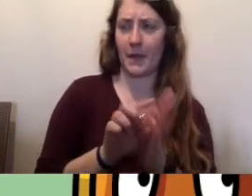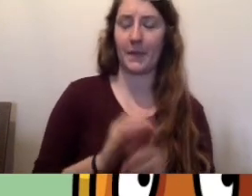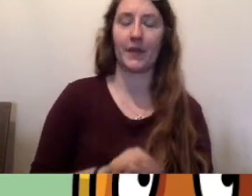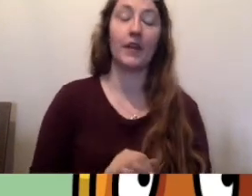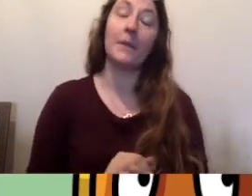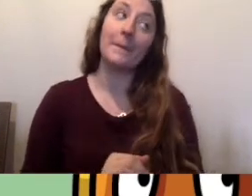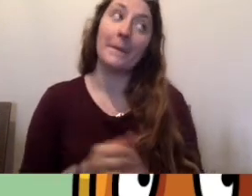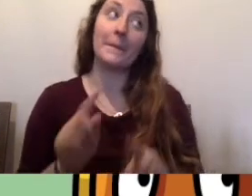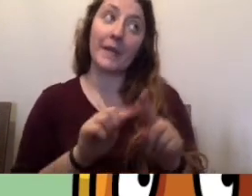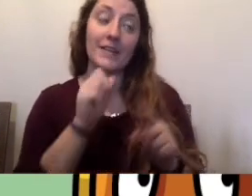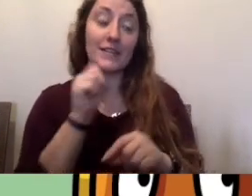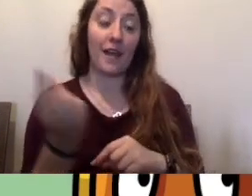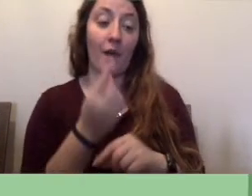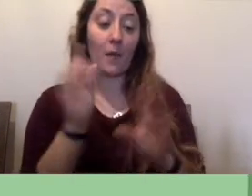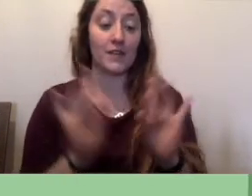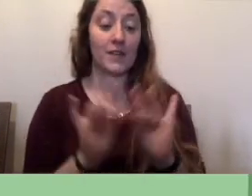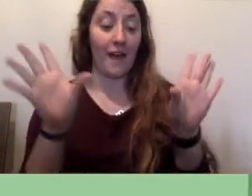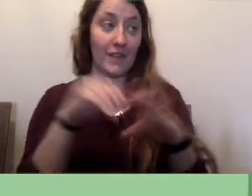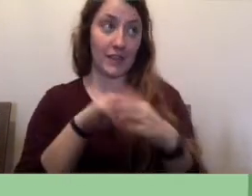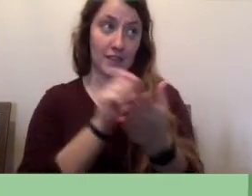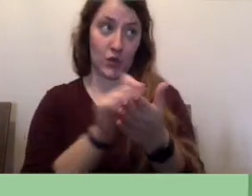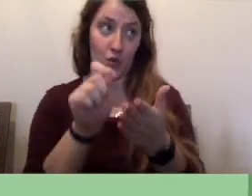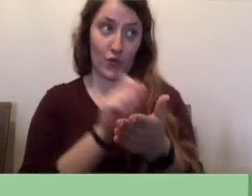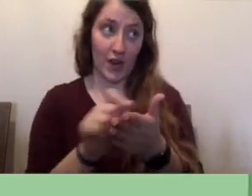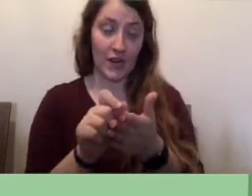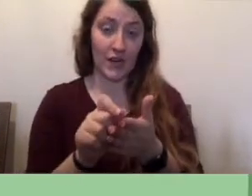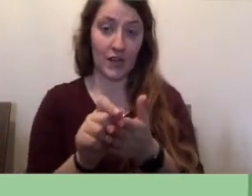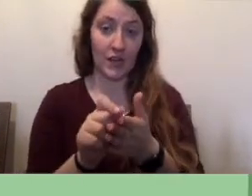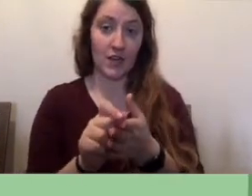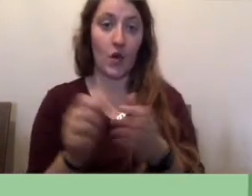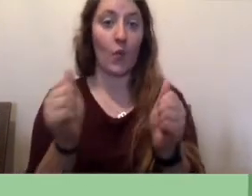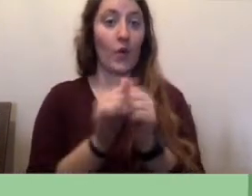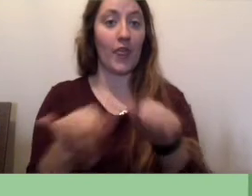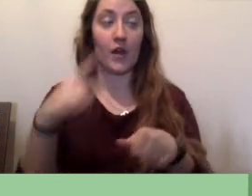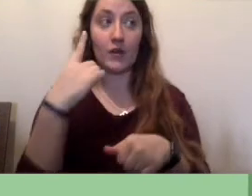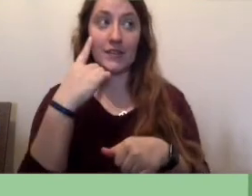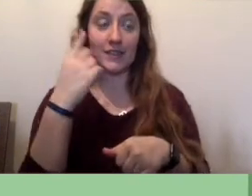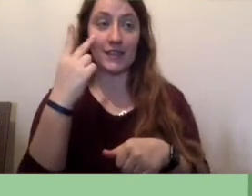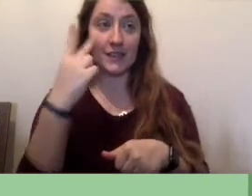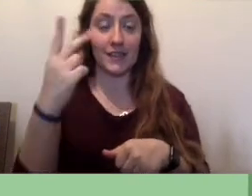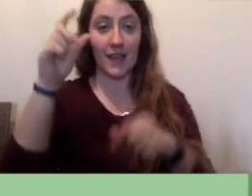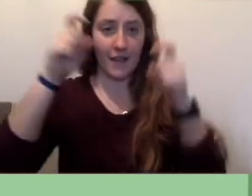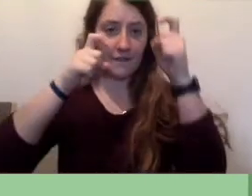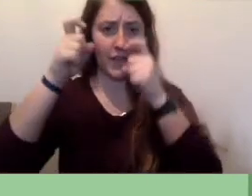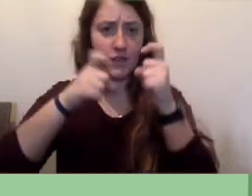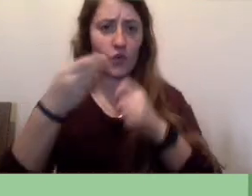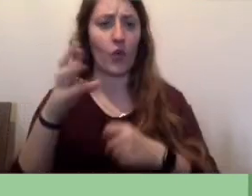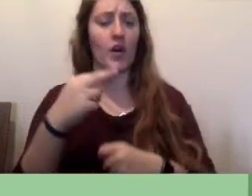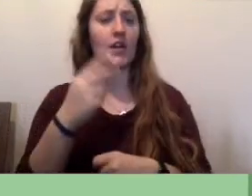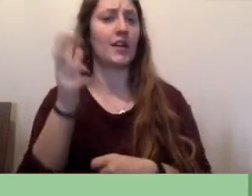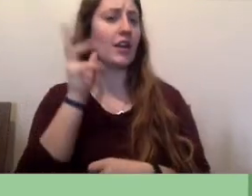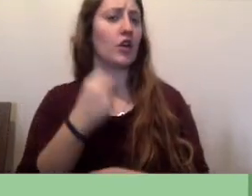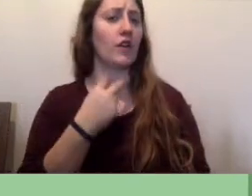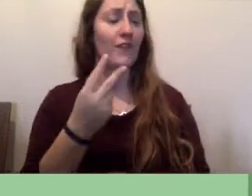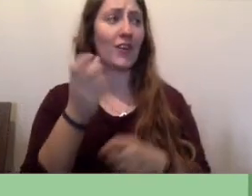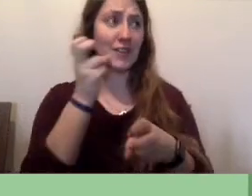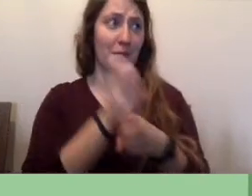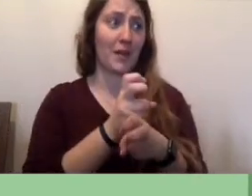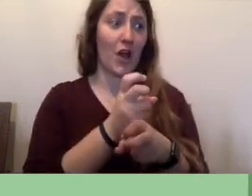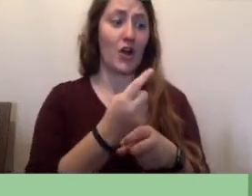humor isn't always obvious in writing. Without seeing facial expressions or hearing someone's voice, it can be hard to tell the difference between a